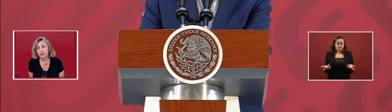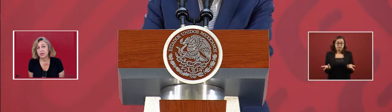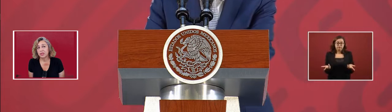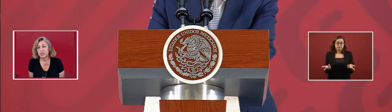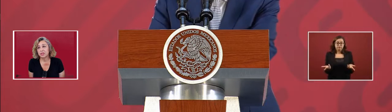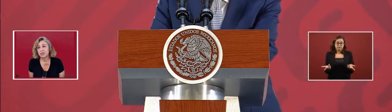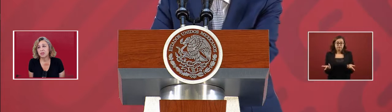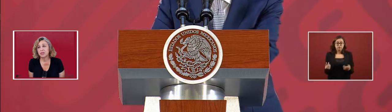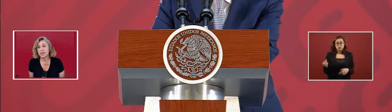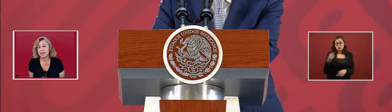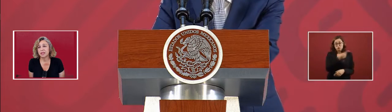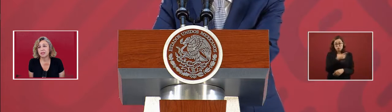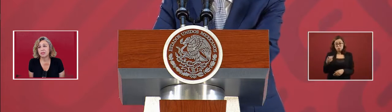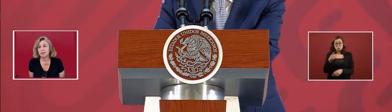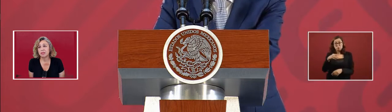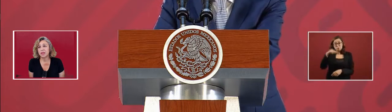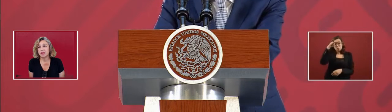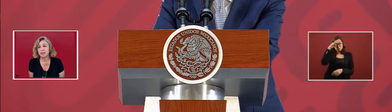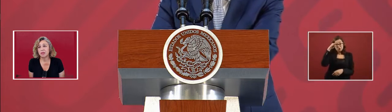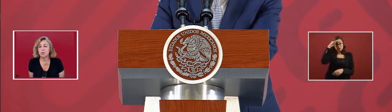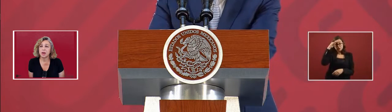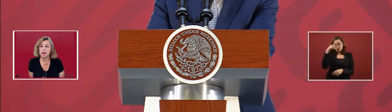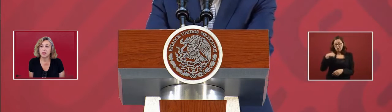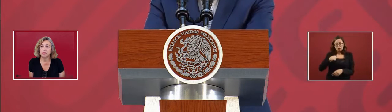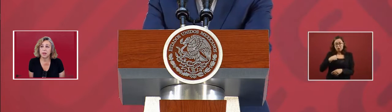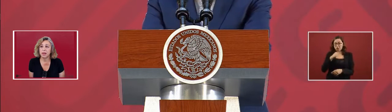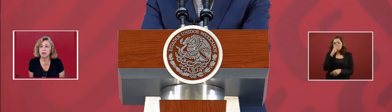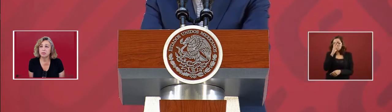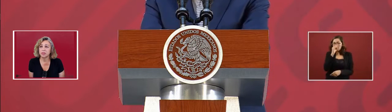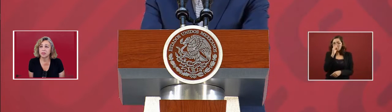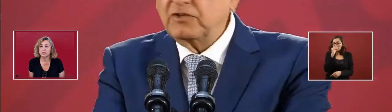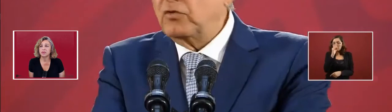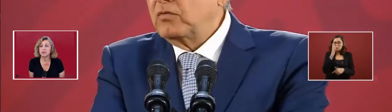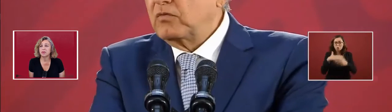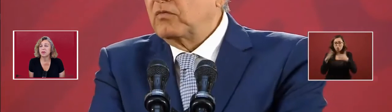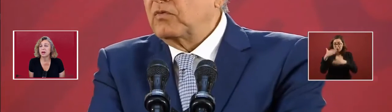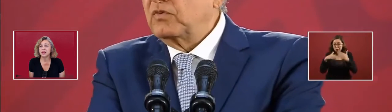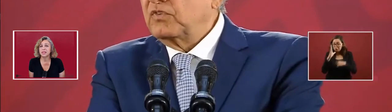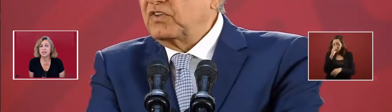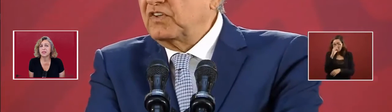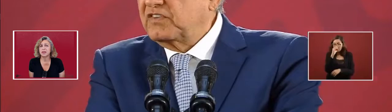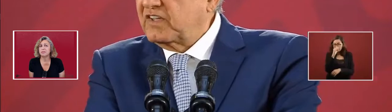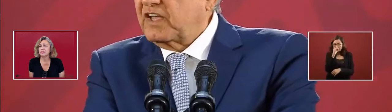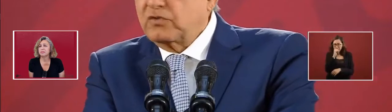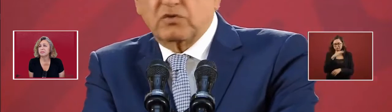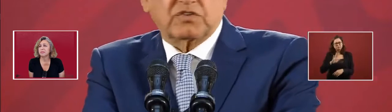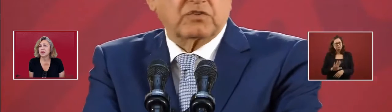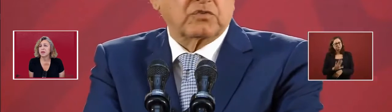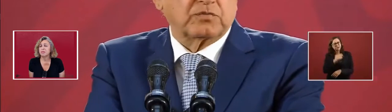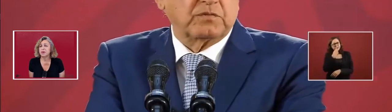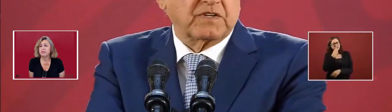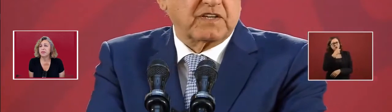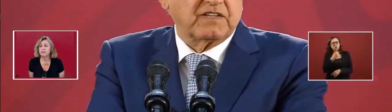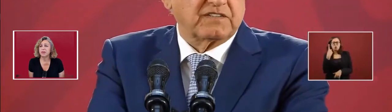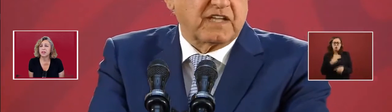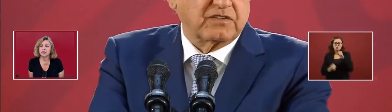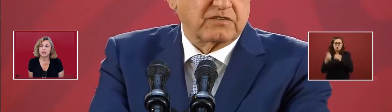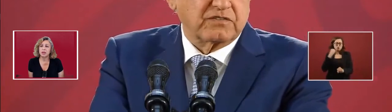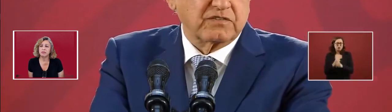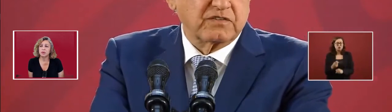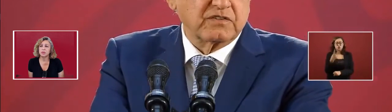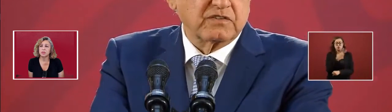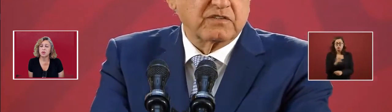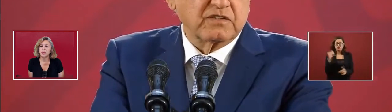So those that think that we're not going to be able to, I say to them, but if it